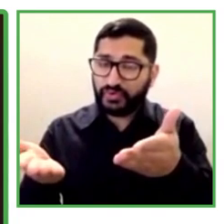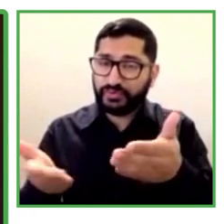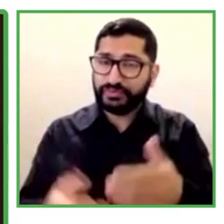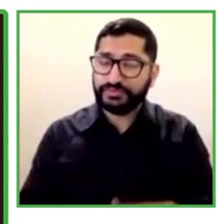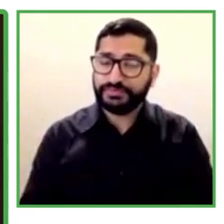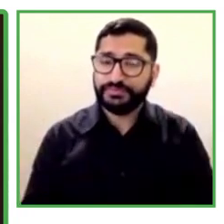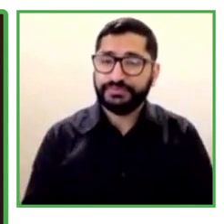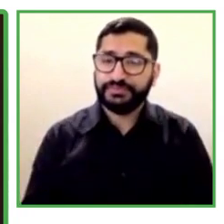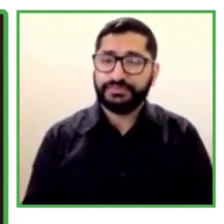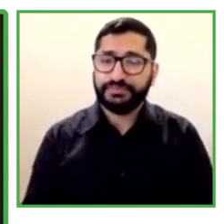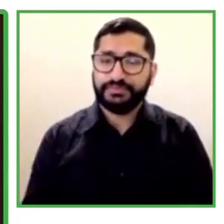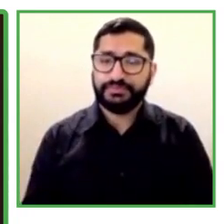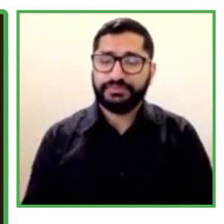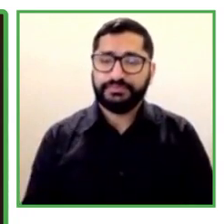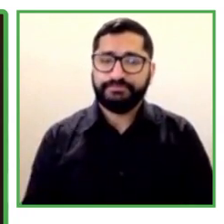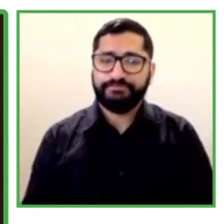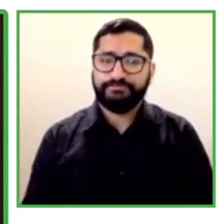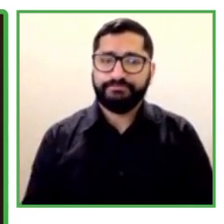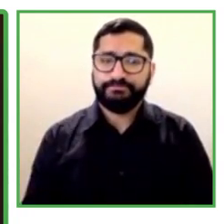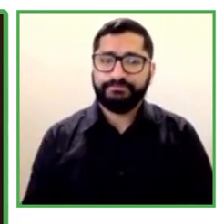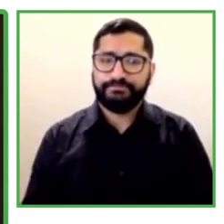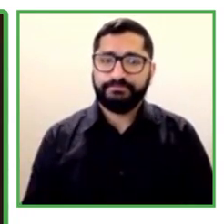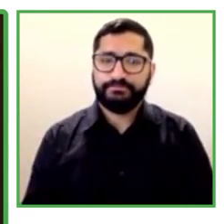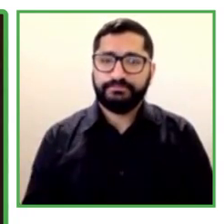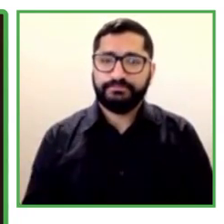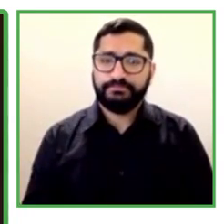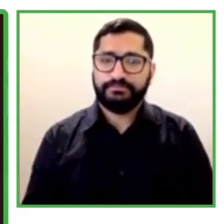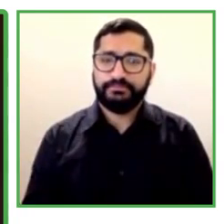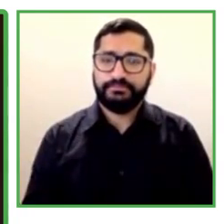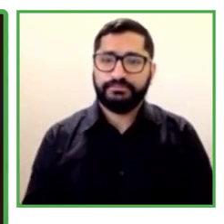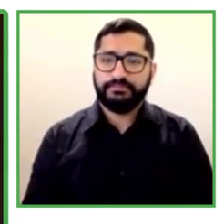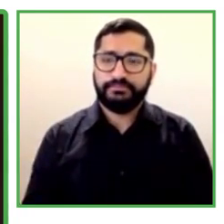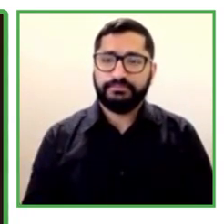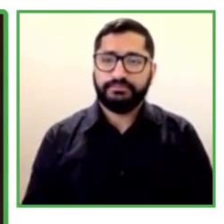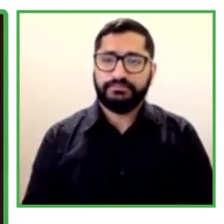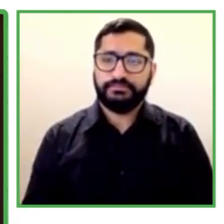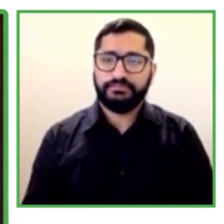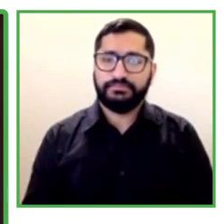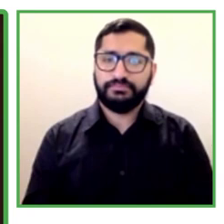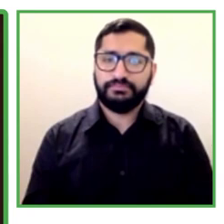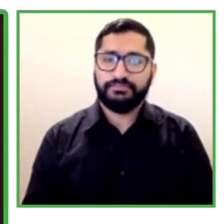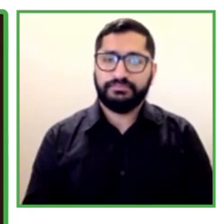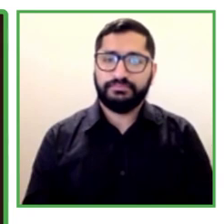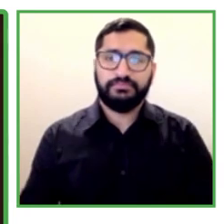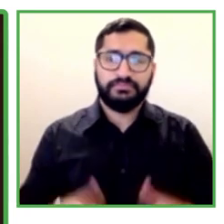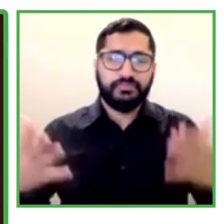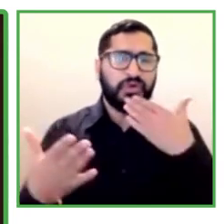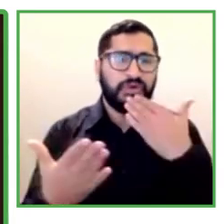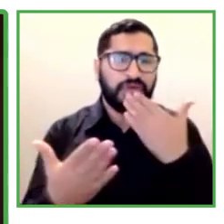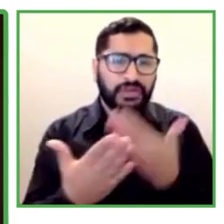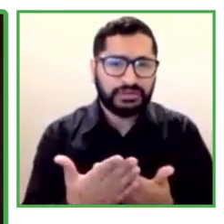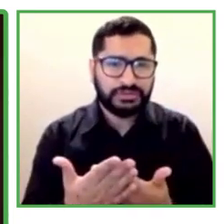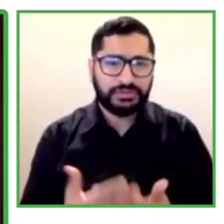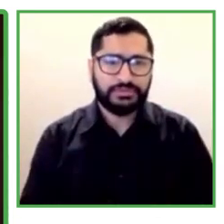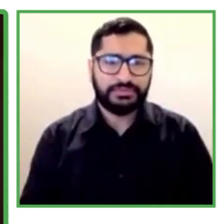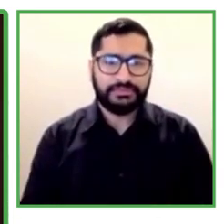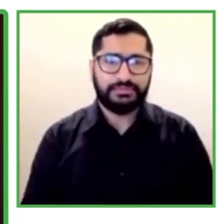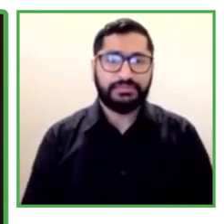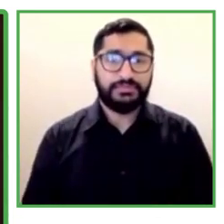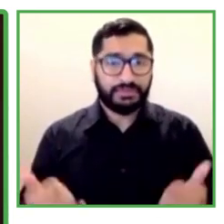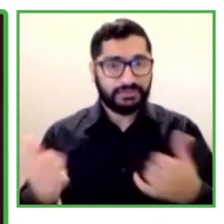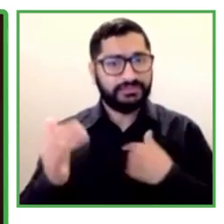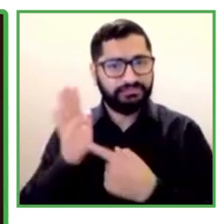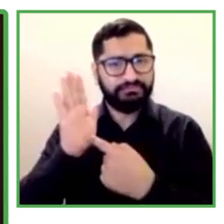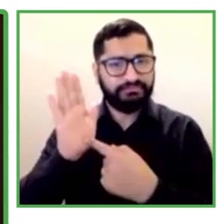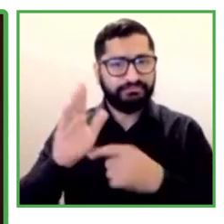These were about my presentation, so I would like to stop it for a moment. Now we are approaching